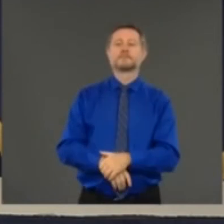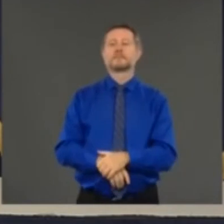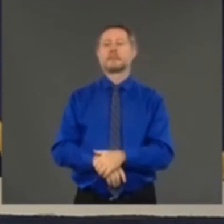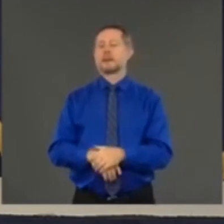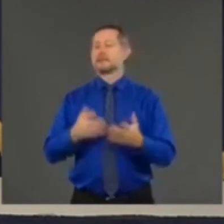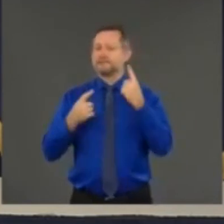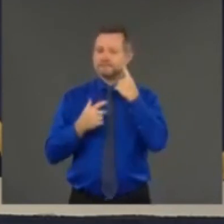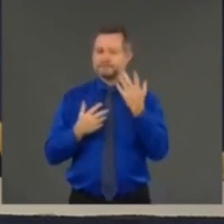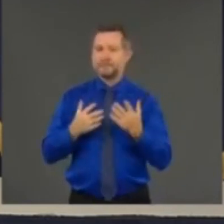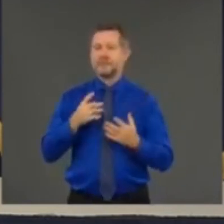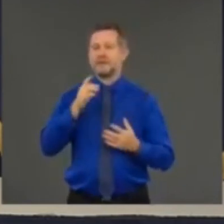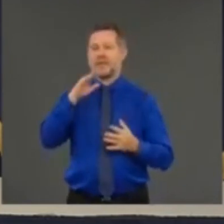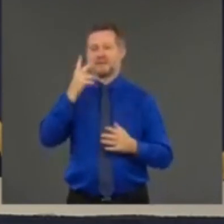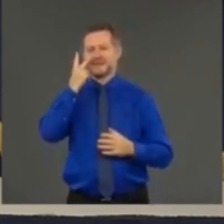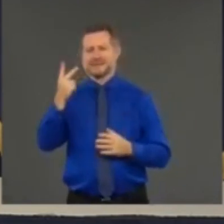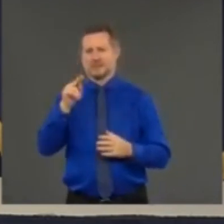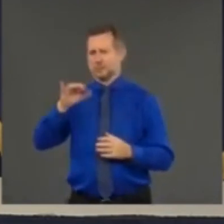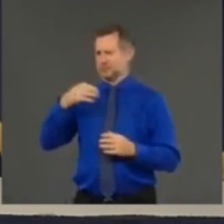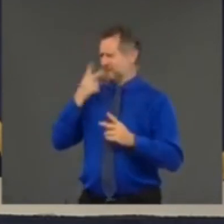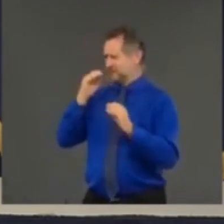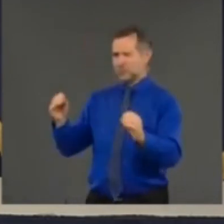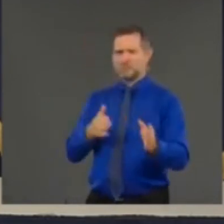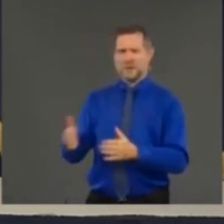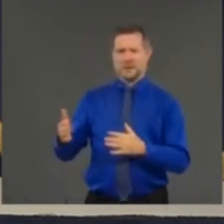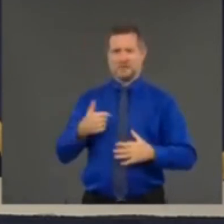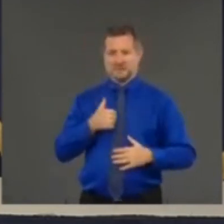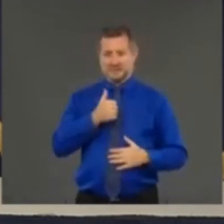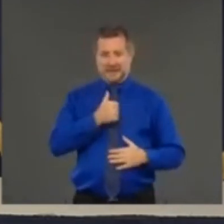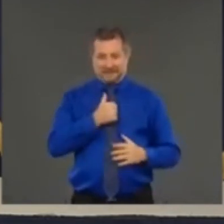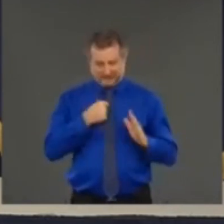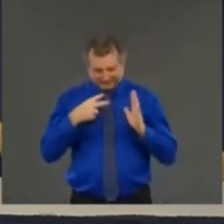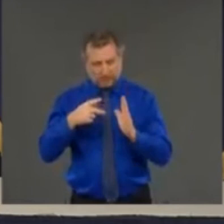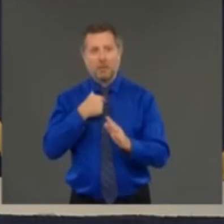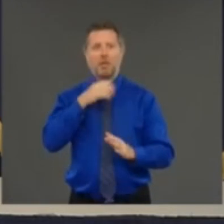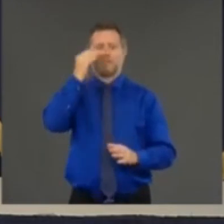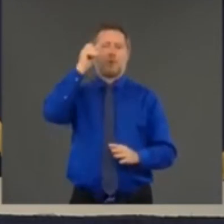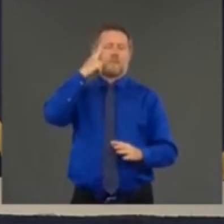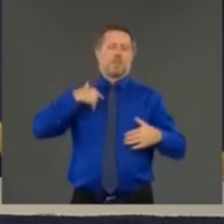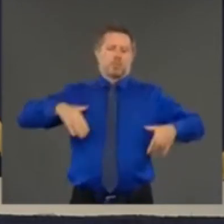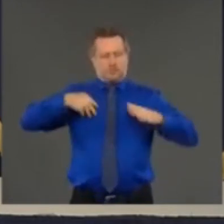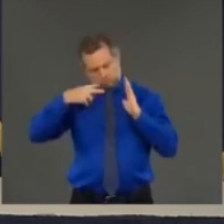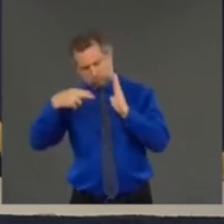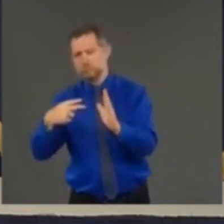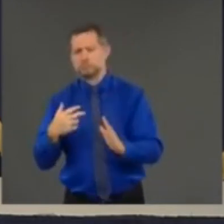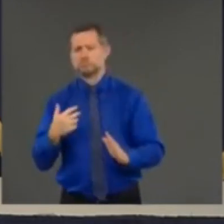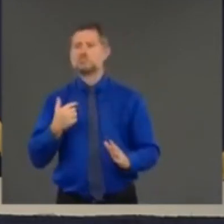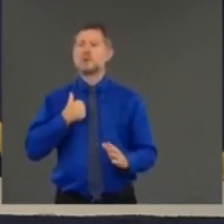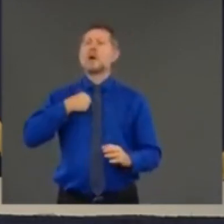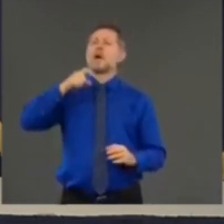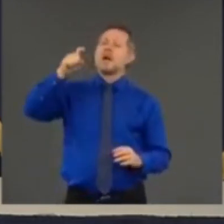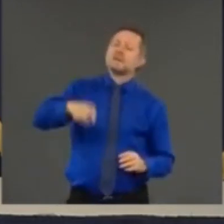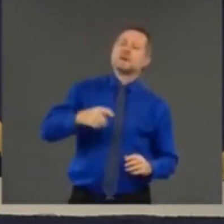I haven't seen the city plan I don't review the actual plans but if you don't have the details for each school